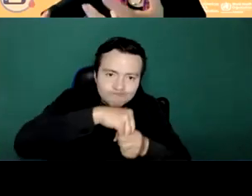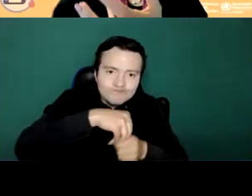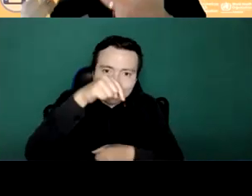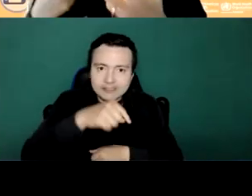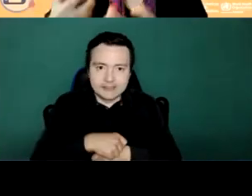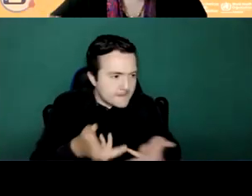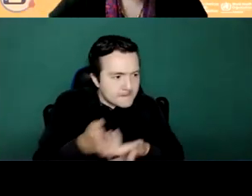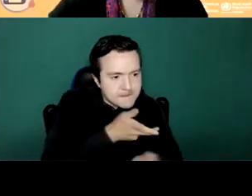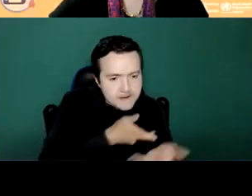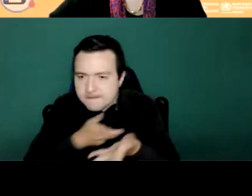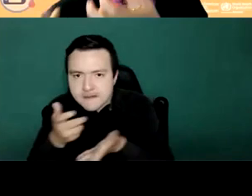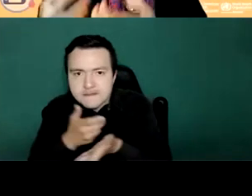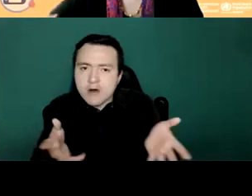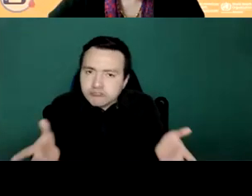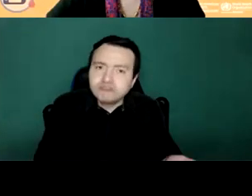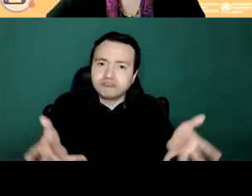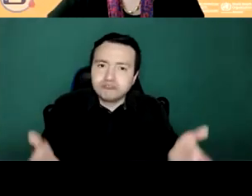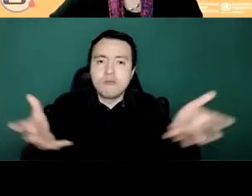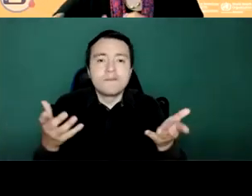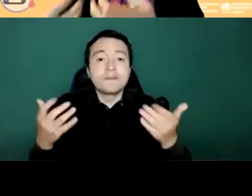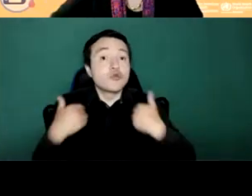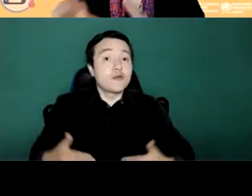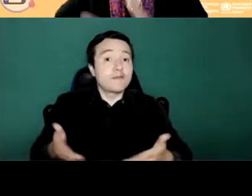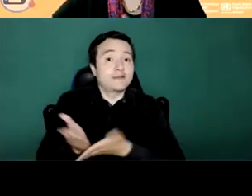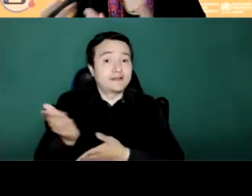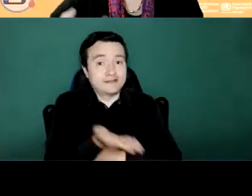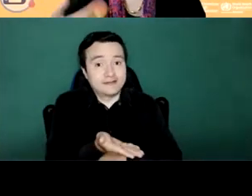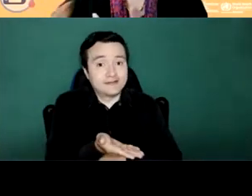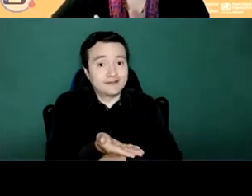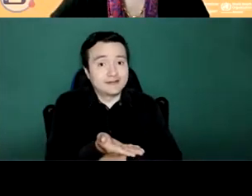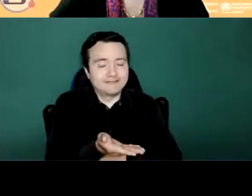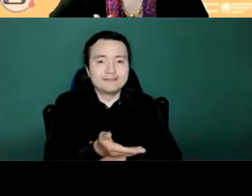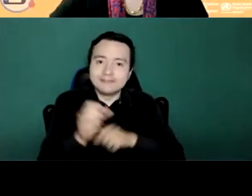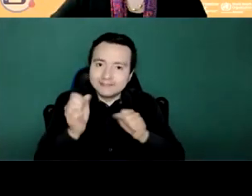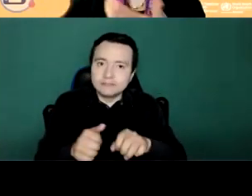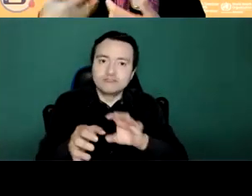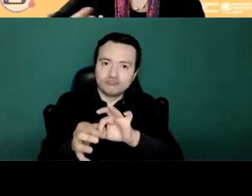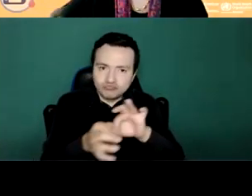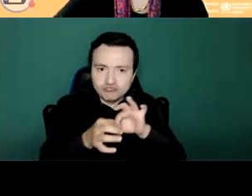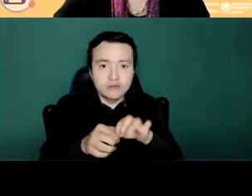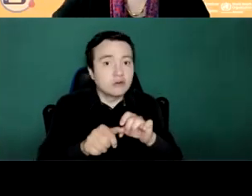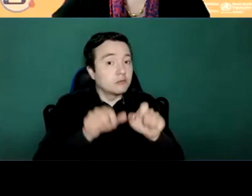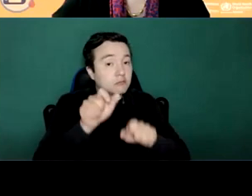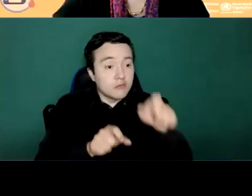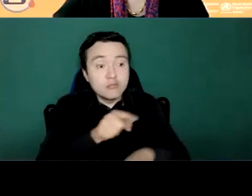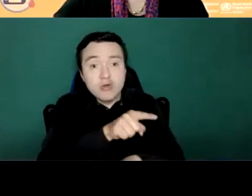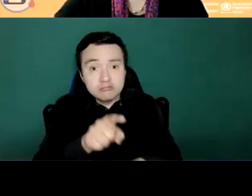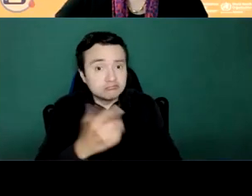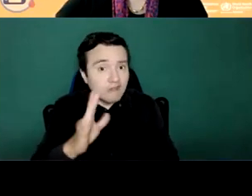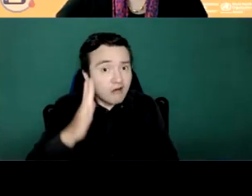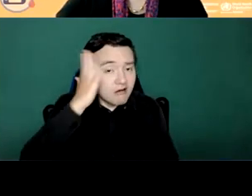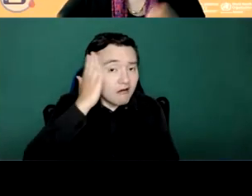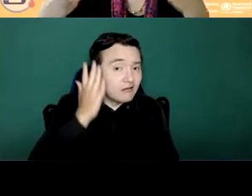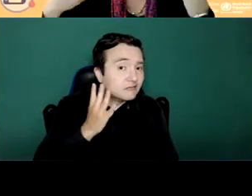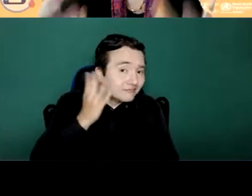health conditions and psychosocial disabilities in the design, implementation, and monitoring of